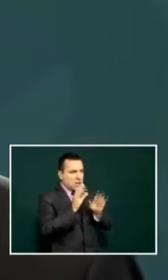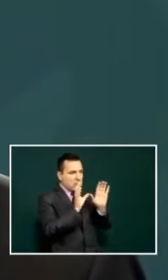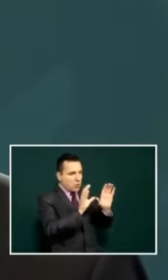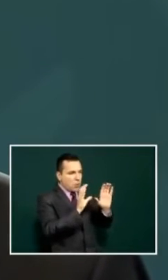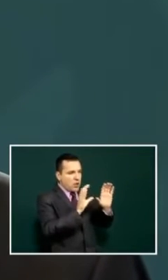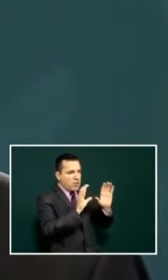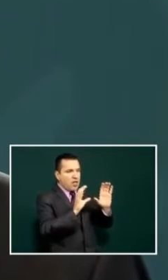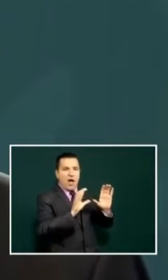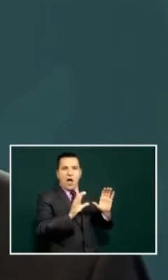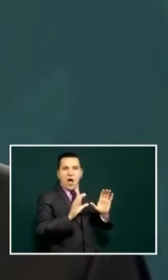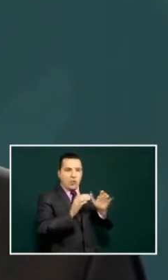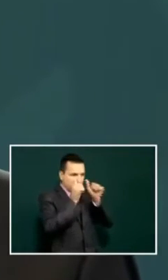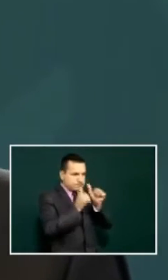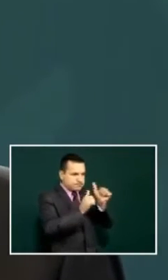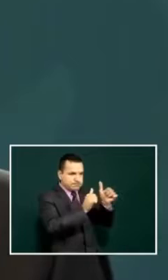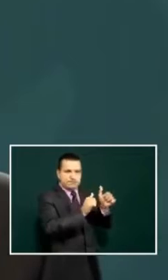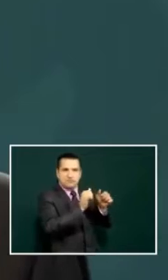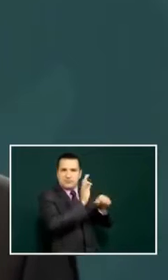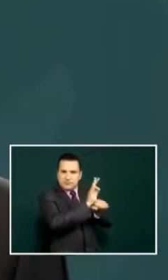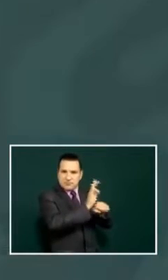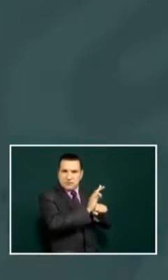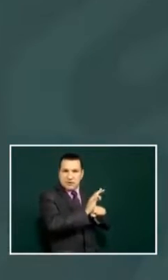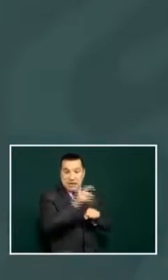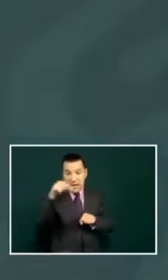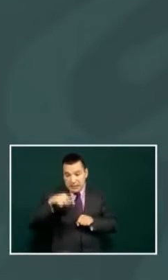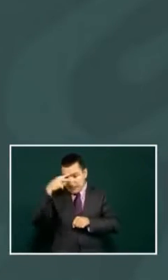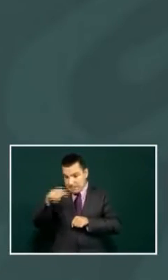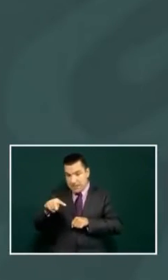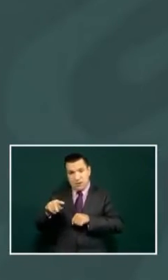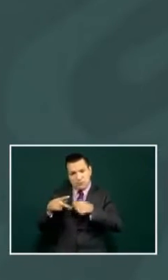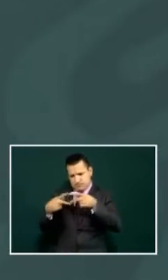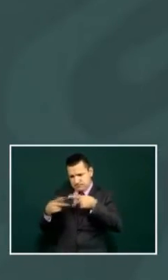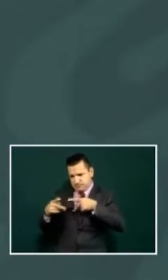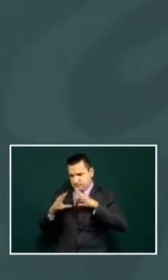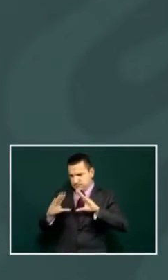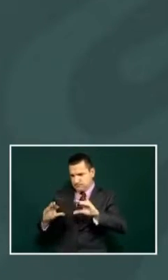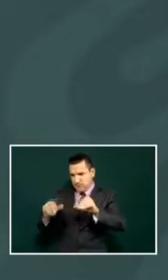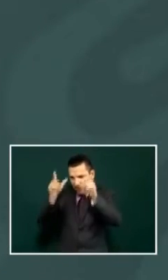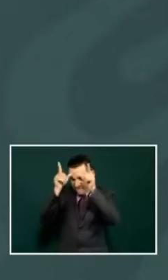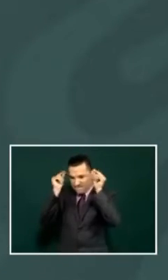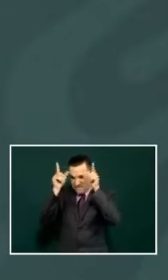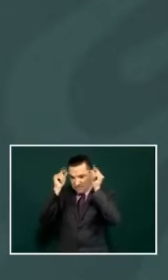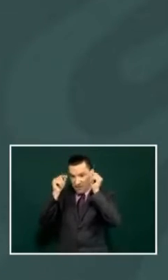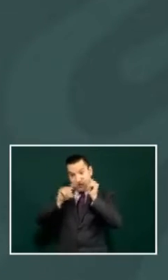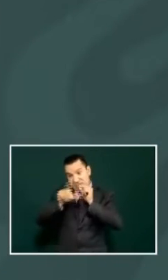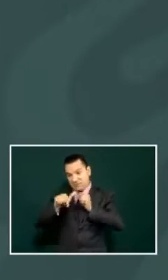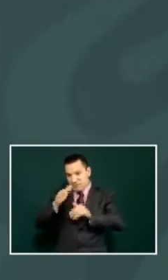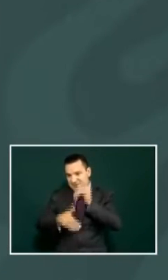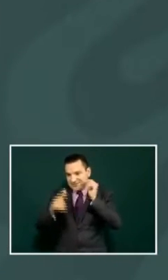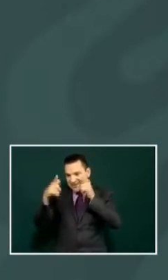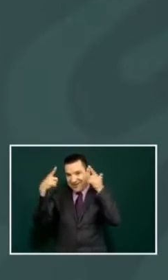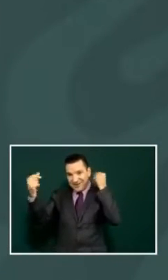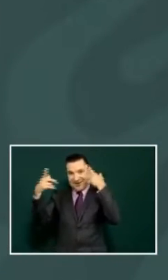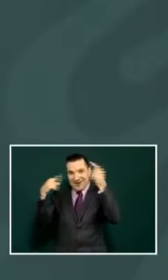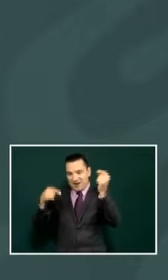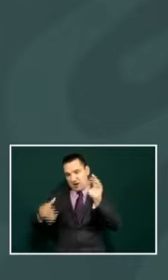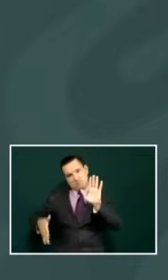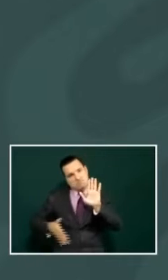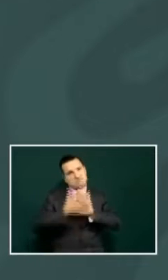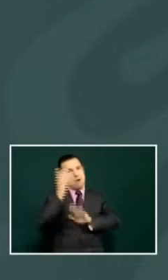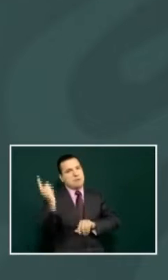that is going to be needing attention and we're going to train our Mexicans to go work over there